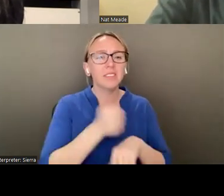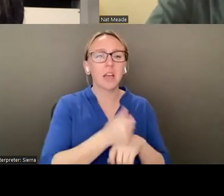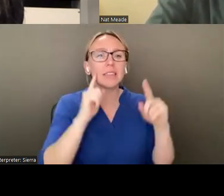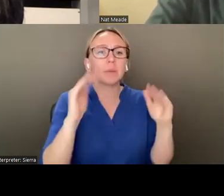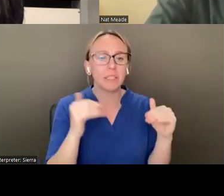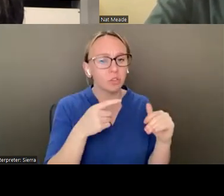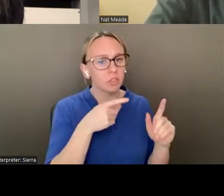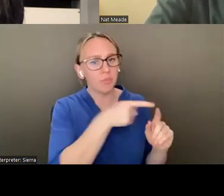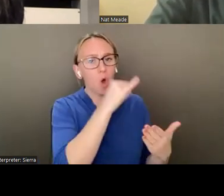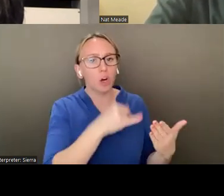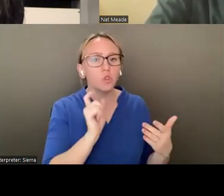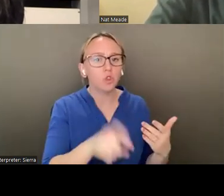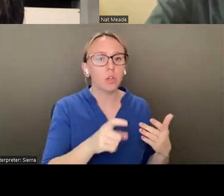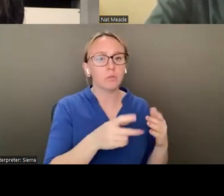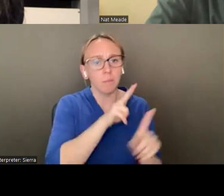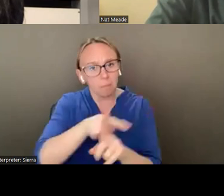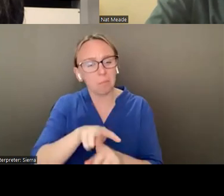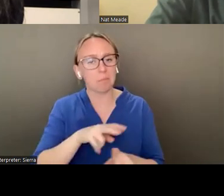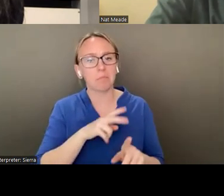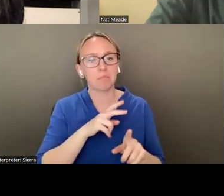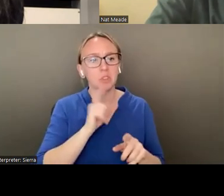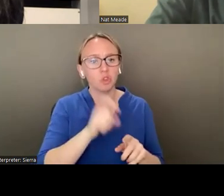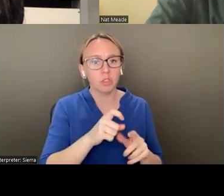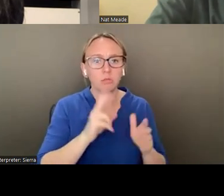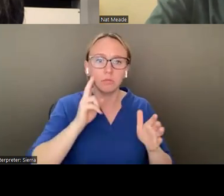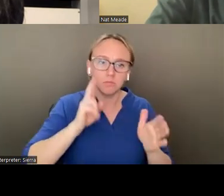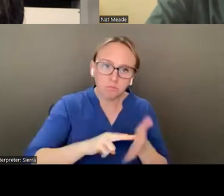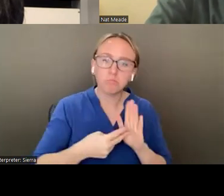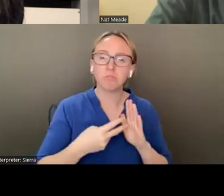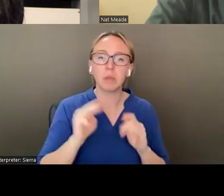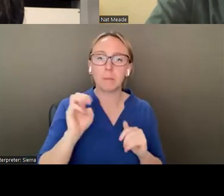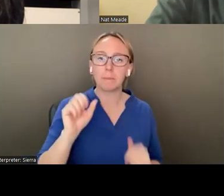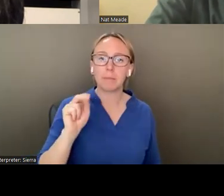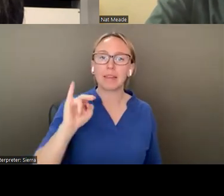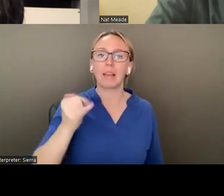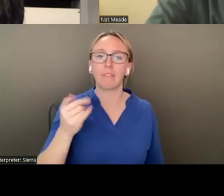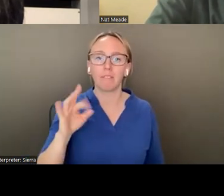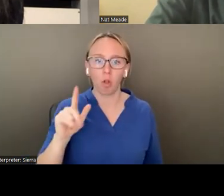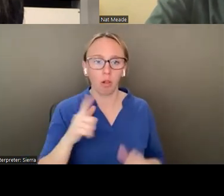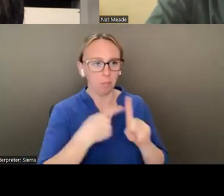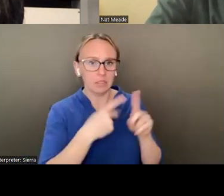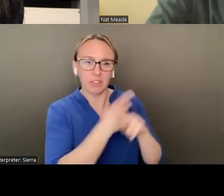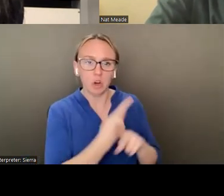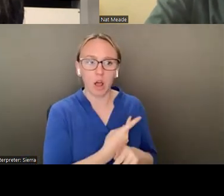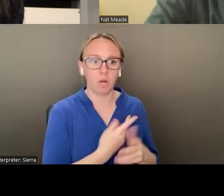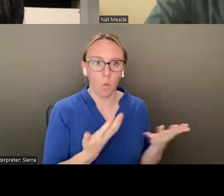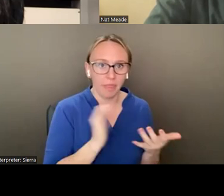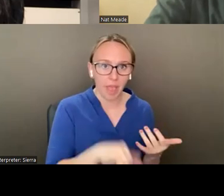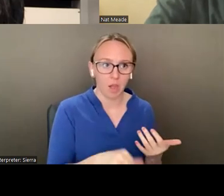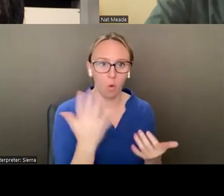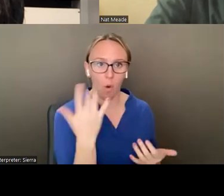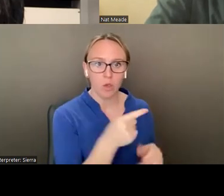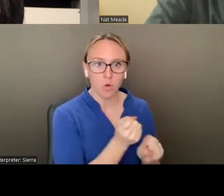meaningful and to be figured out that you can say what we want to know, which, what is it? Why'd you make it? But